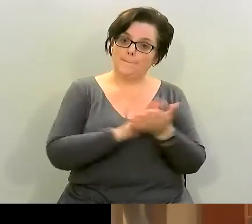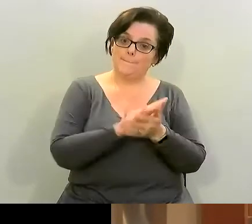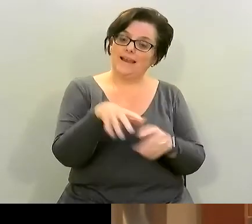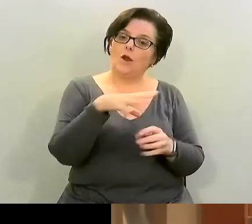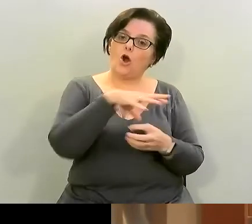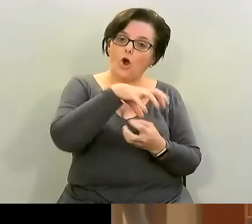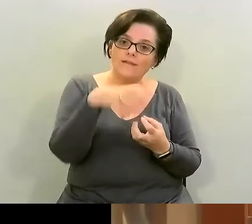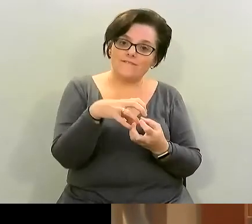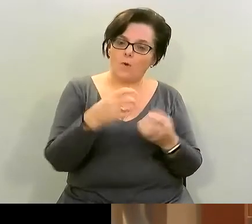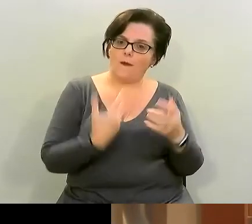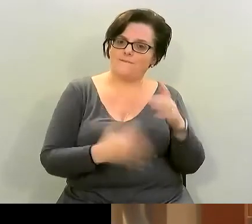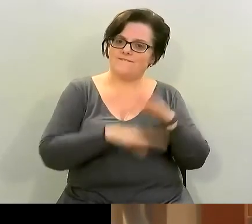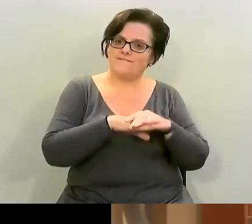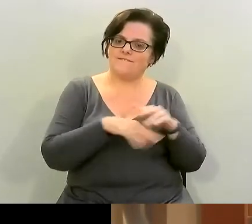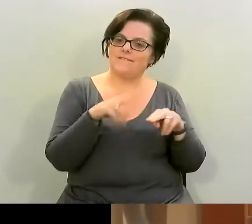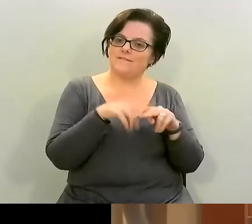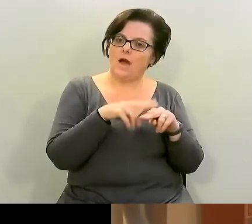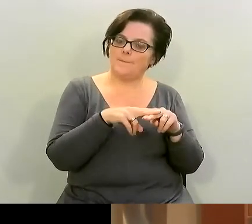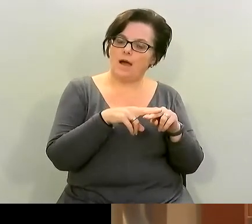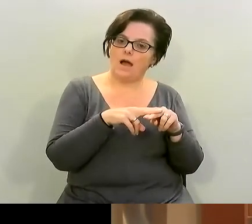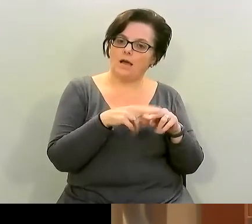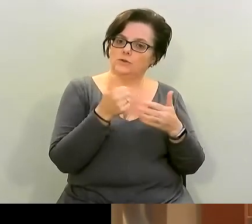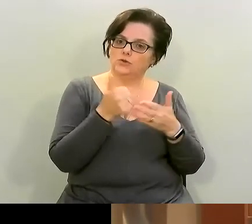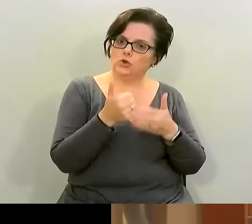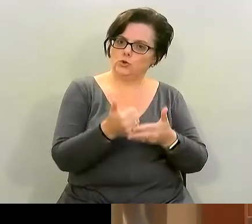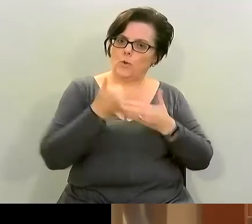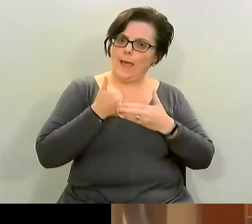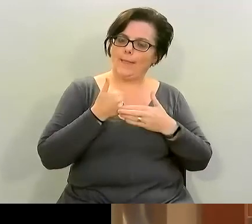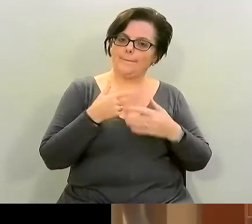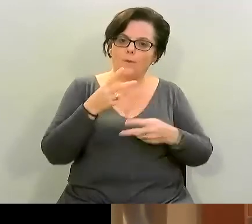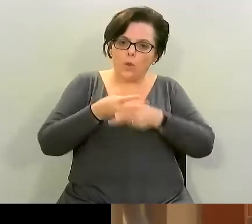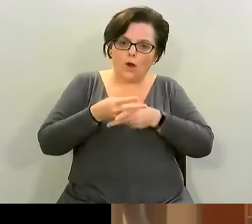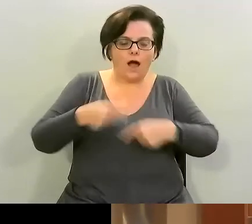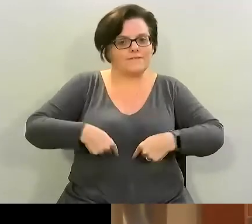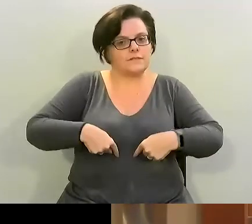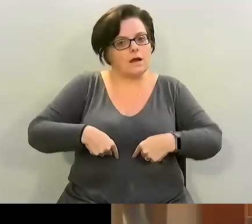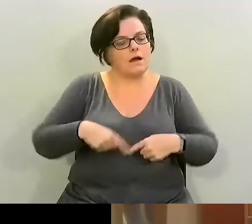of fiber is really good to take care of the bugs in your gut